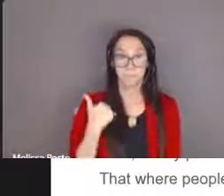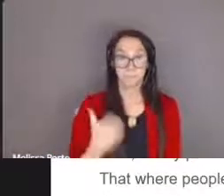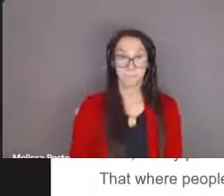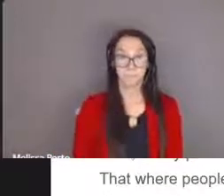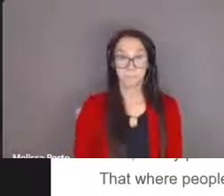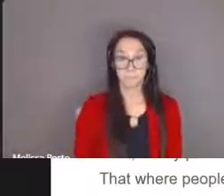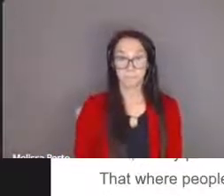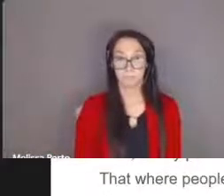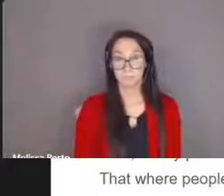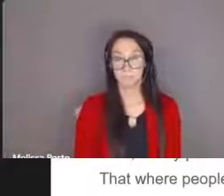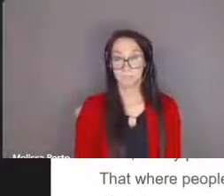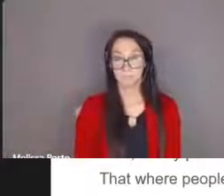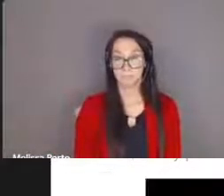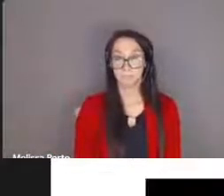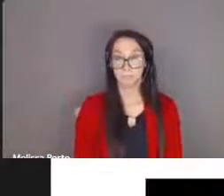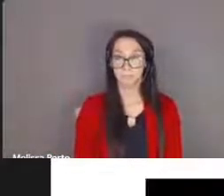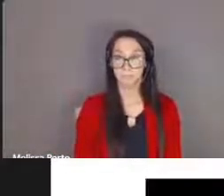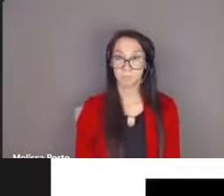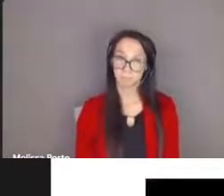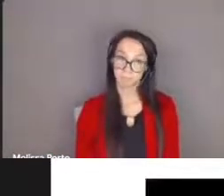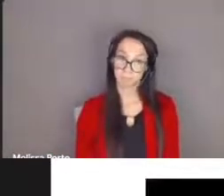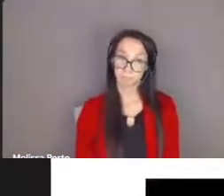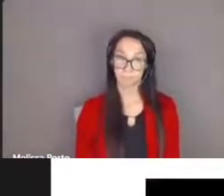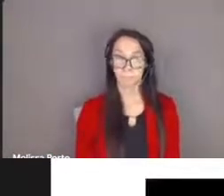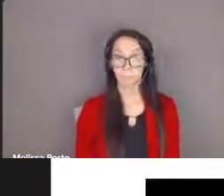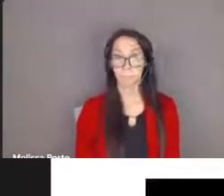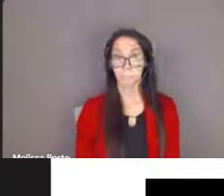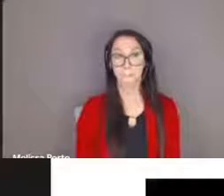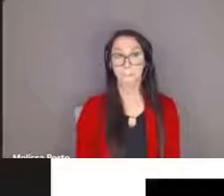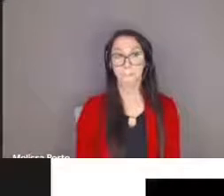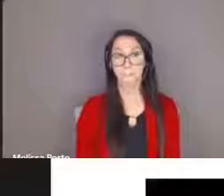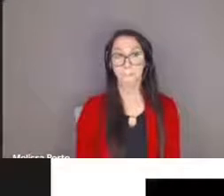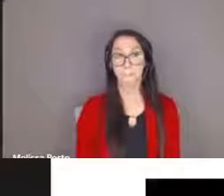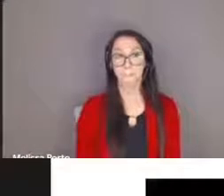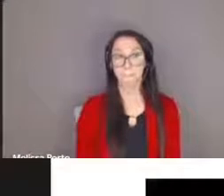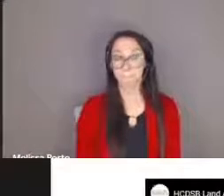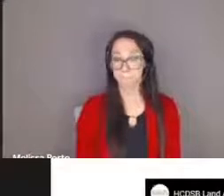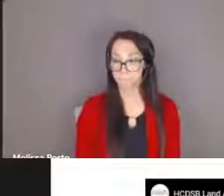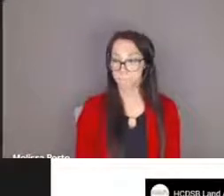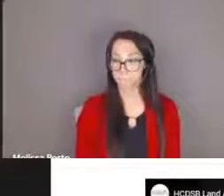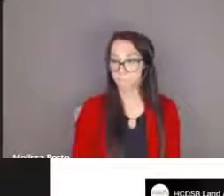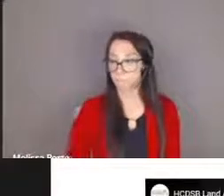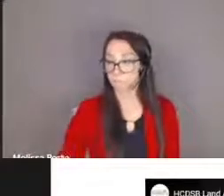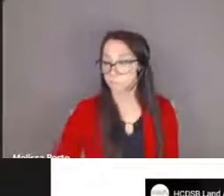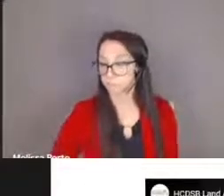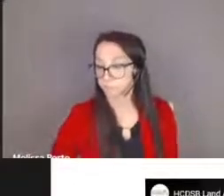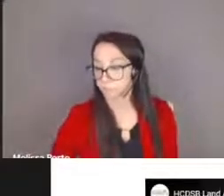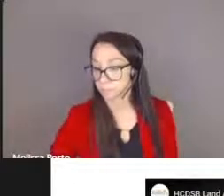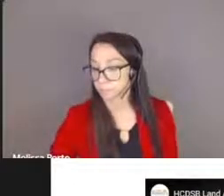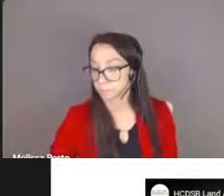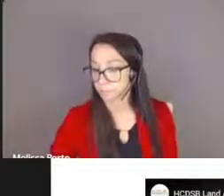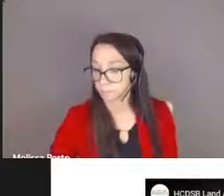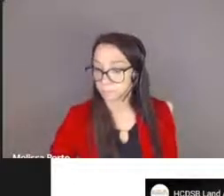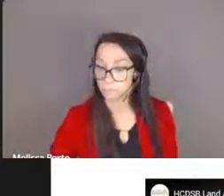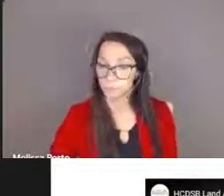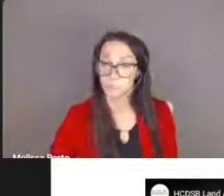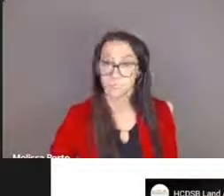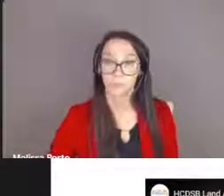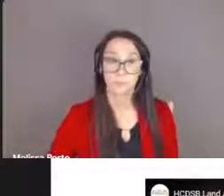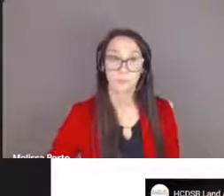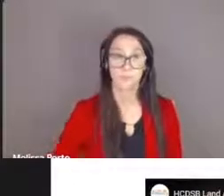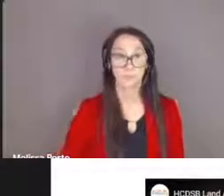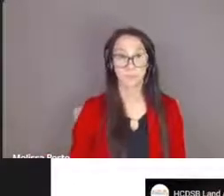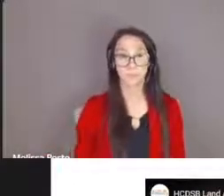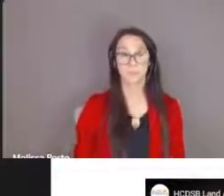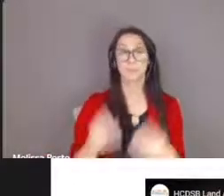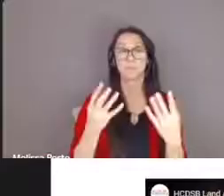we'd also like also like to take a moment to honor the indigenous land on